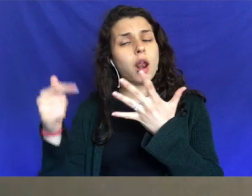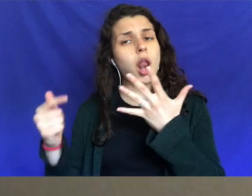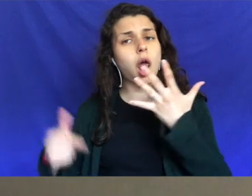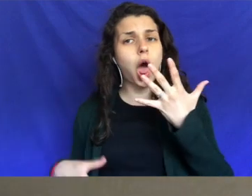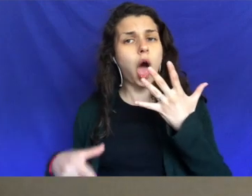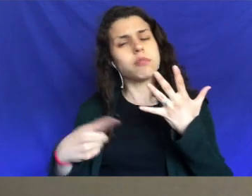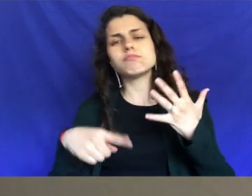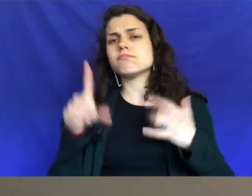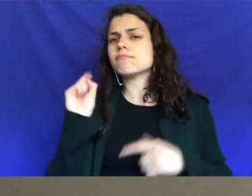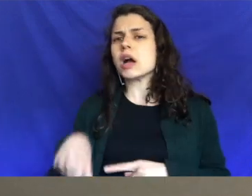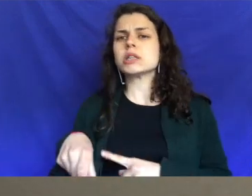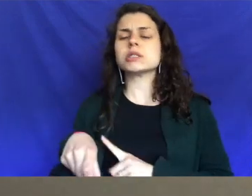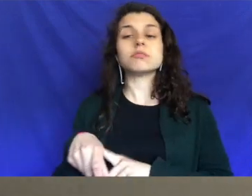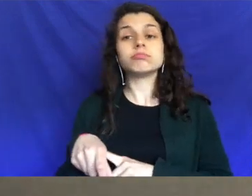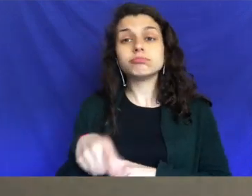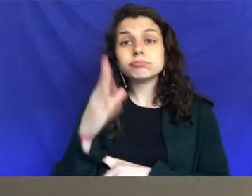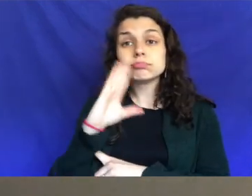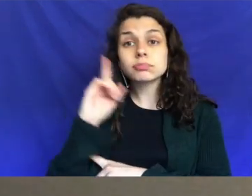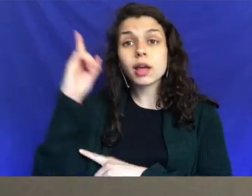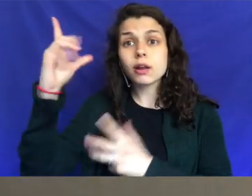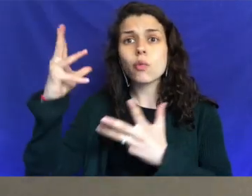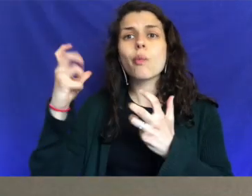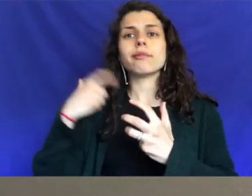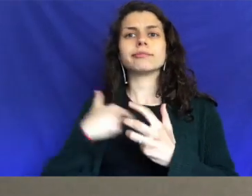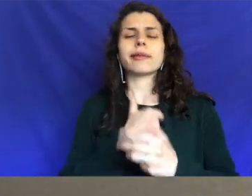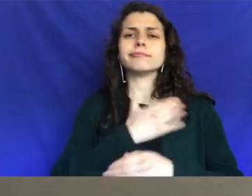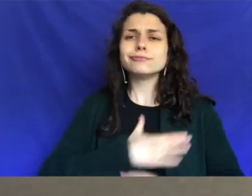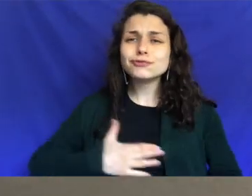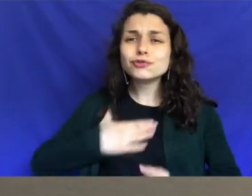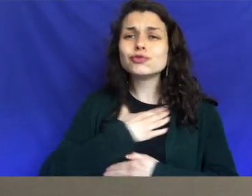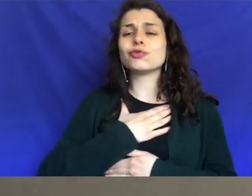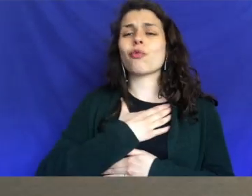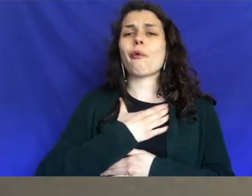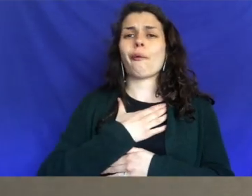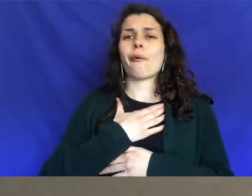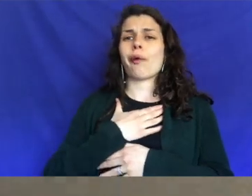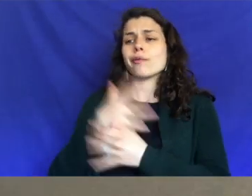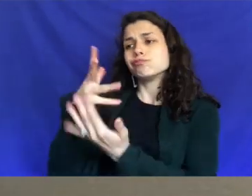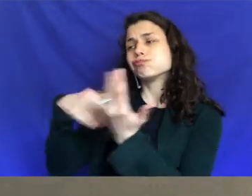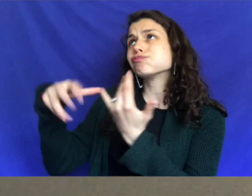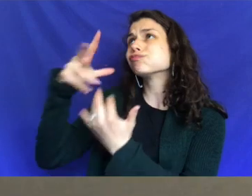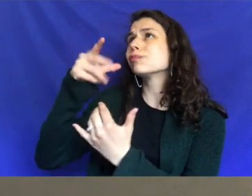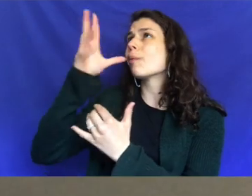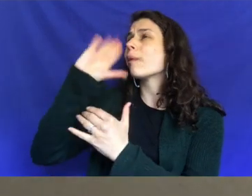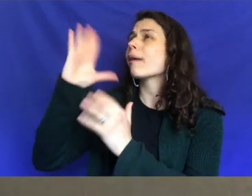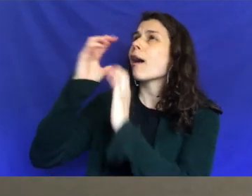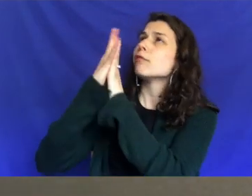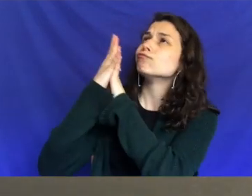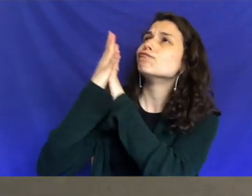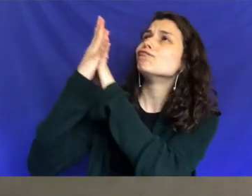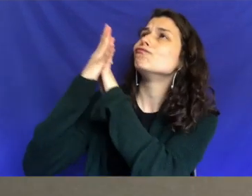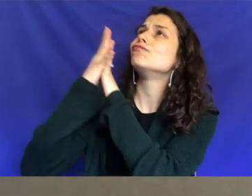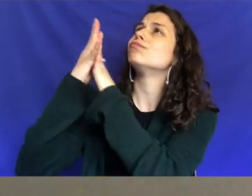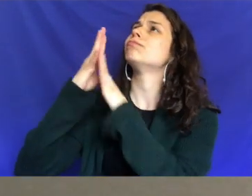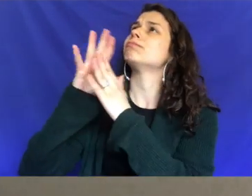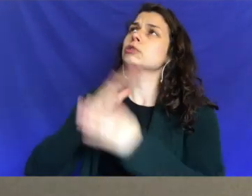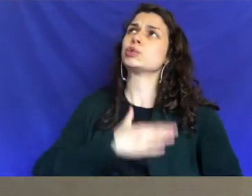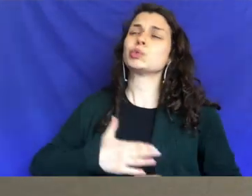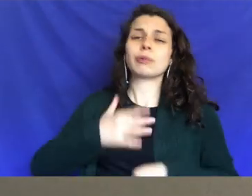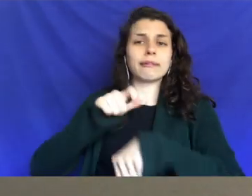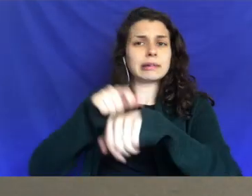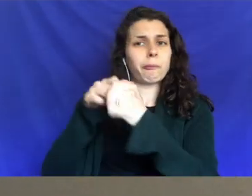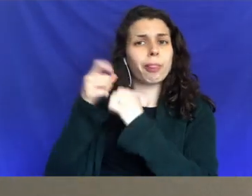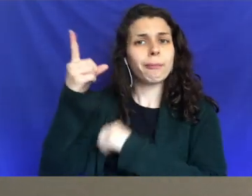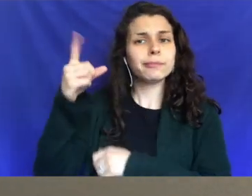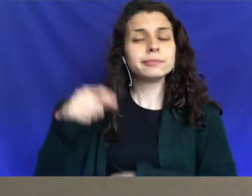That's not what God wants us to do guys. God wants us to enjoy spending time with him. He wants us to enjoy opening up his word and reading the Bible and enjoy spending time with him.